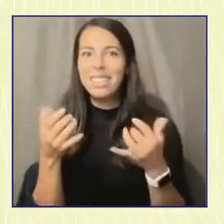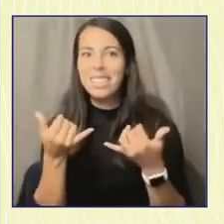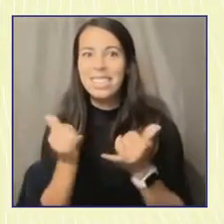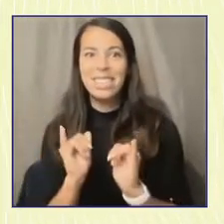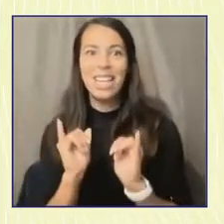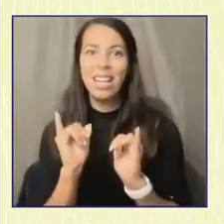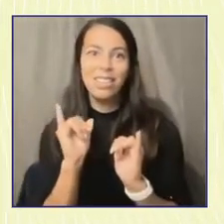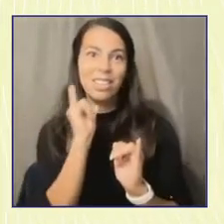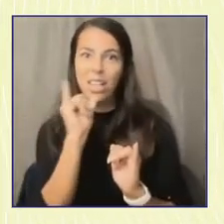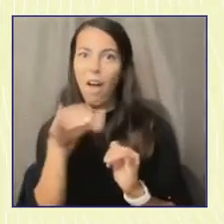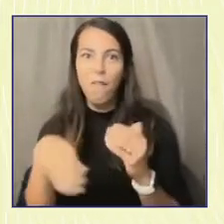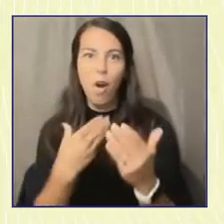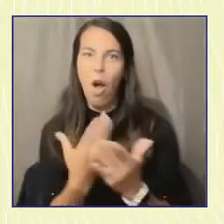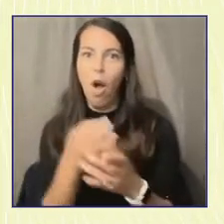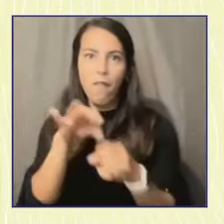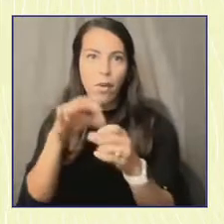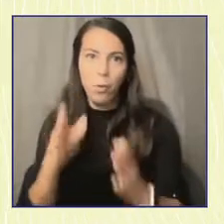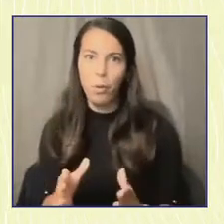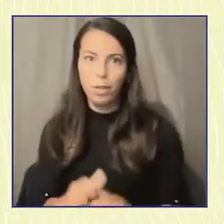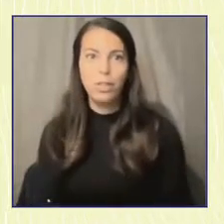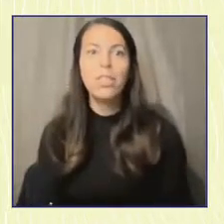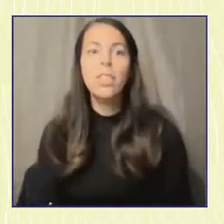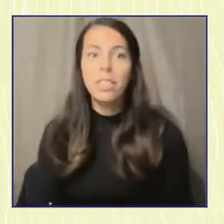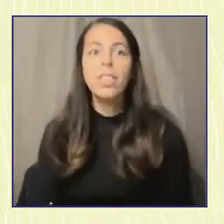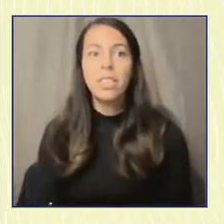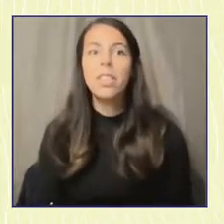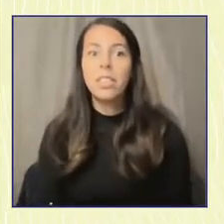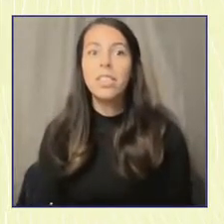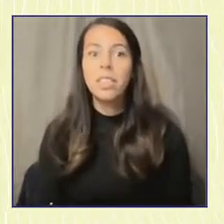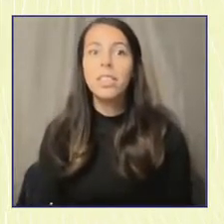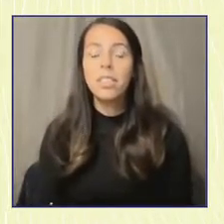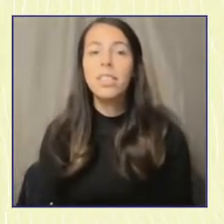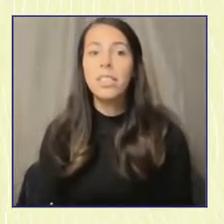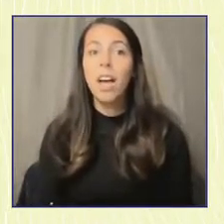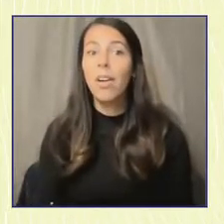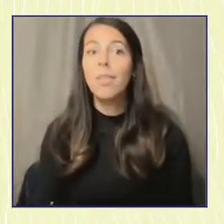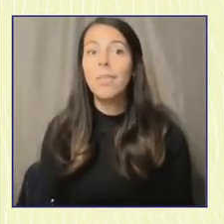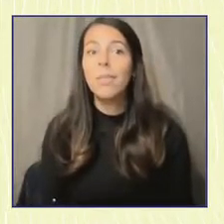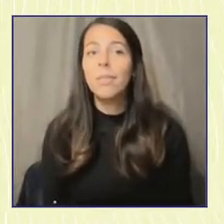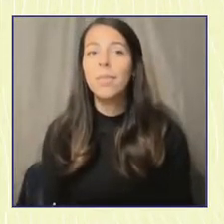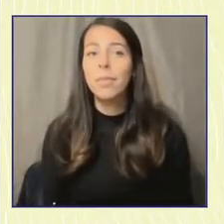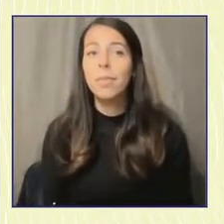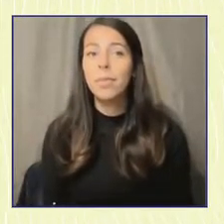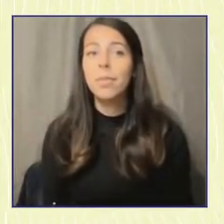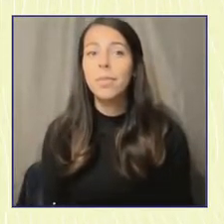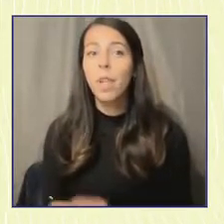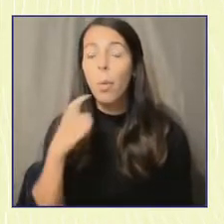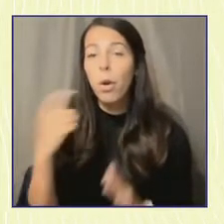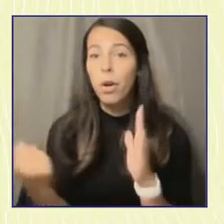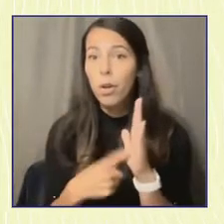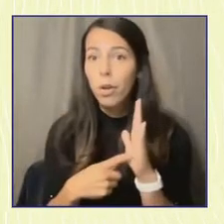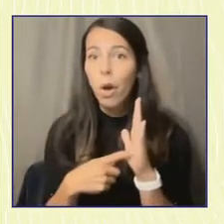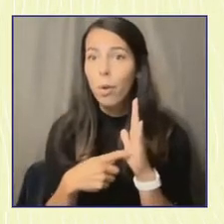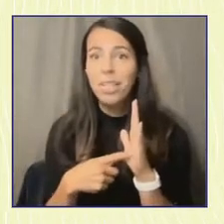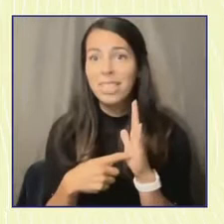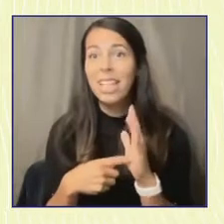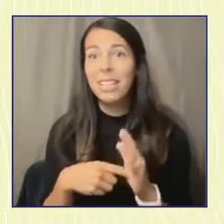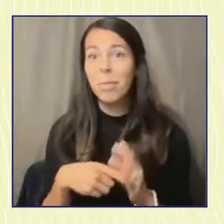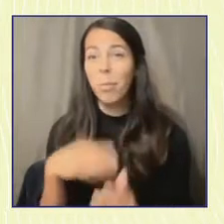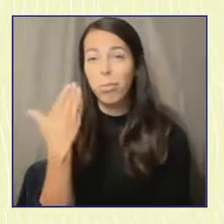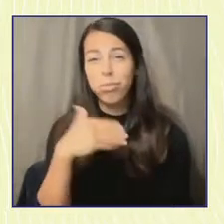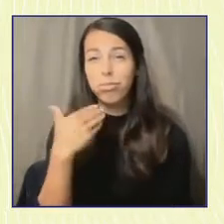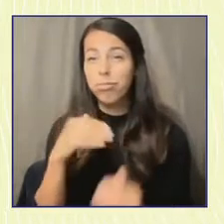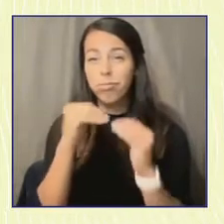So this starts to give us a sense that we're looking at profound layers of inequality that